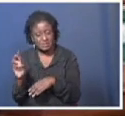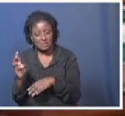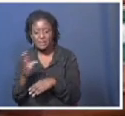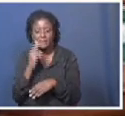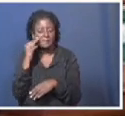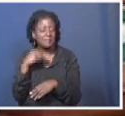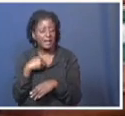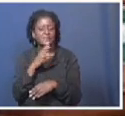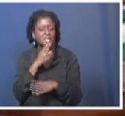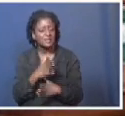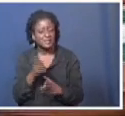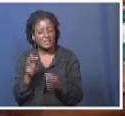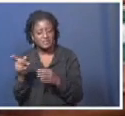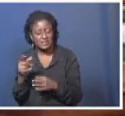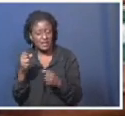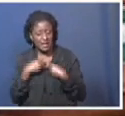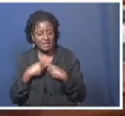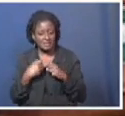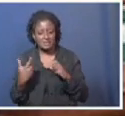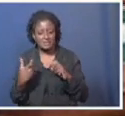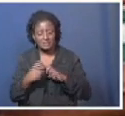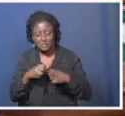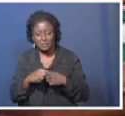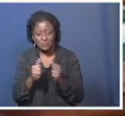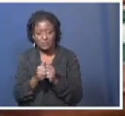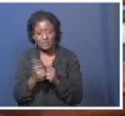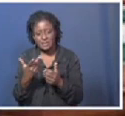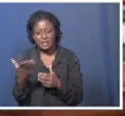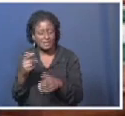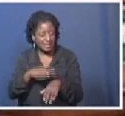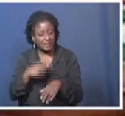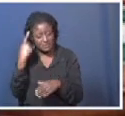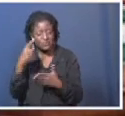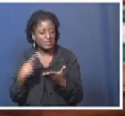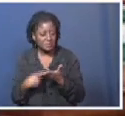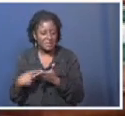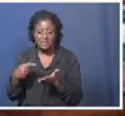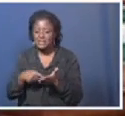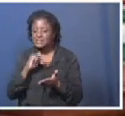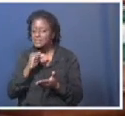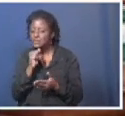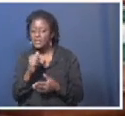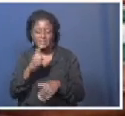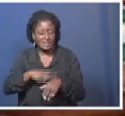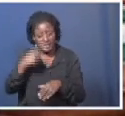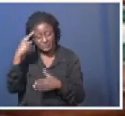Madam Speaker, if he has an issue, there will be a time to debate. This is not a time to debate.